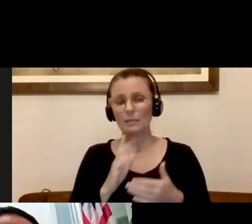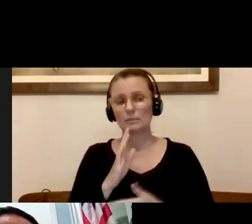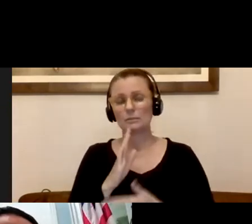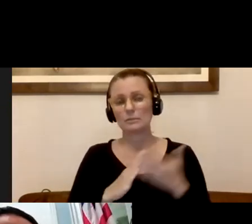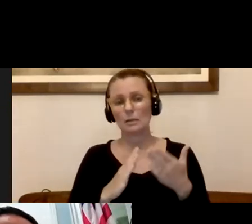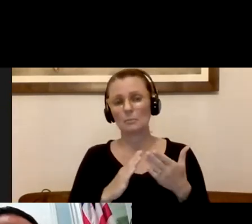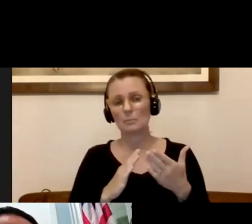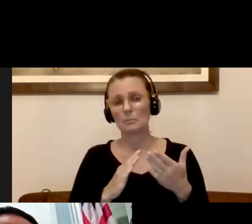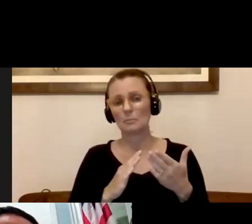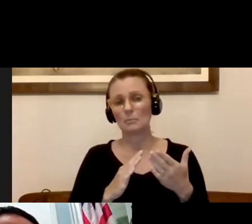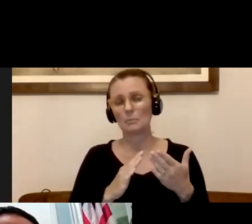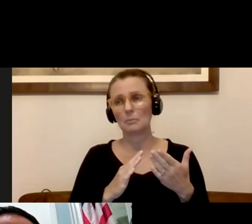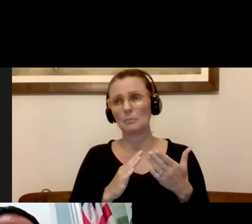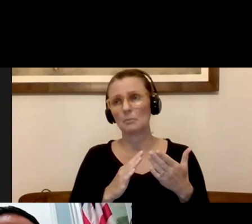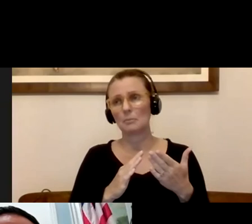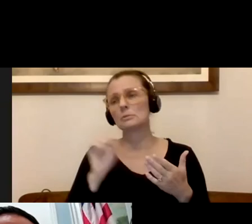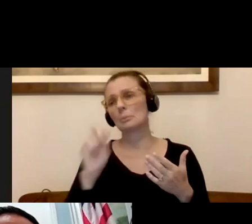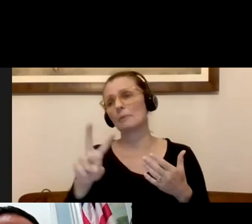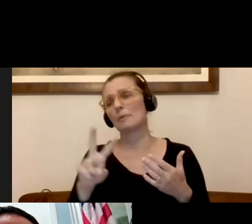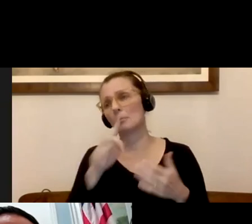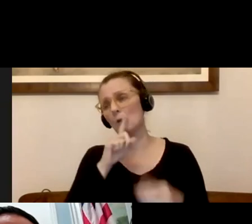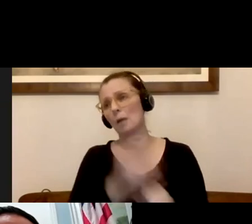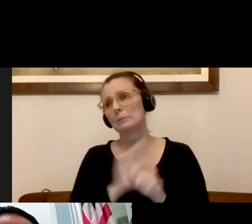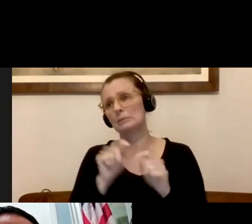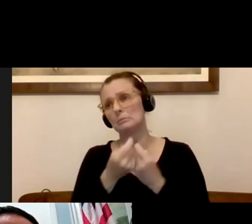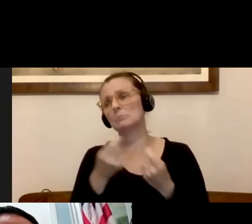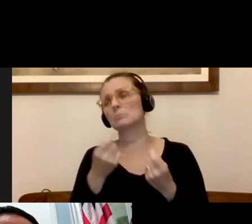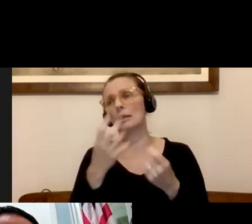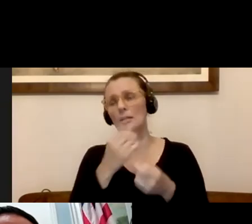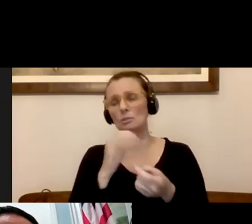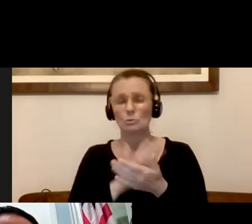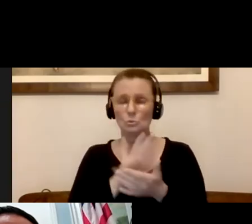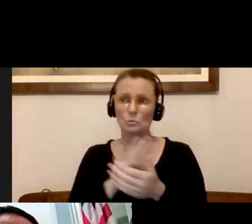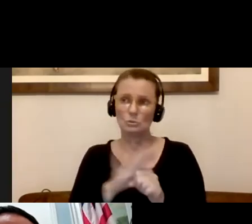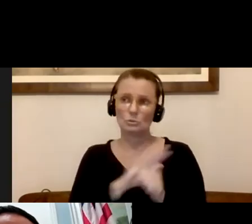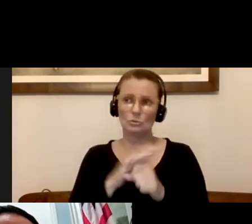into that and looking at some of that along with the school district to talk about childcare that's available.